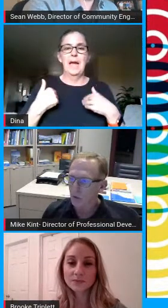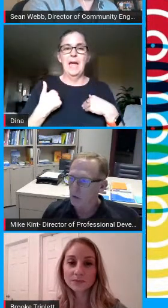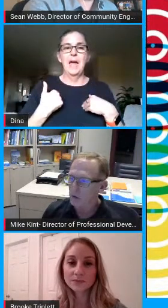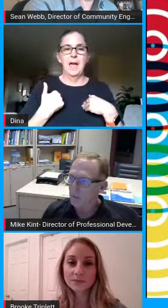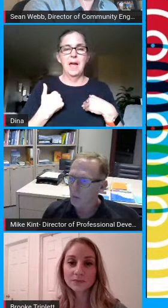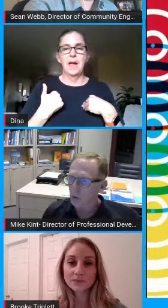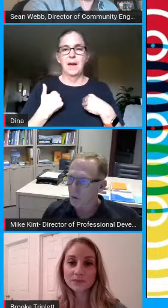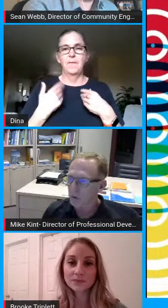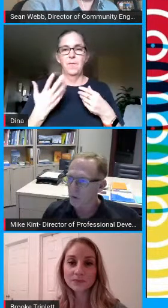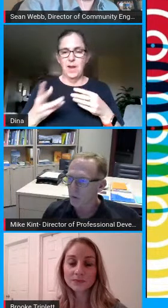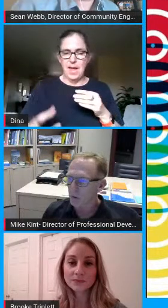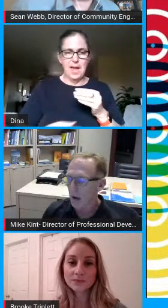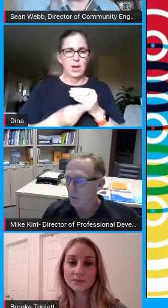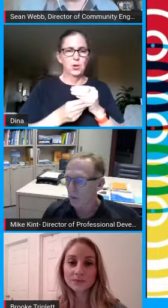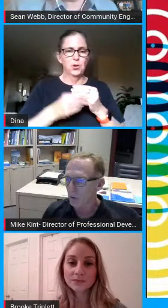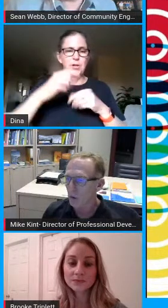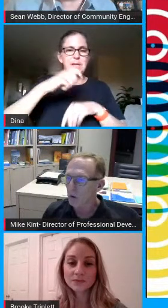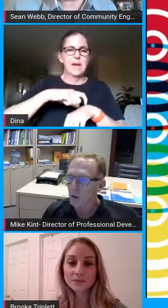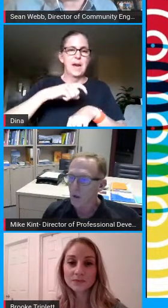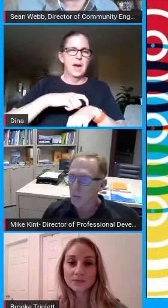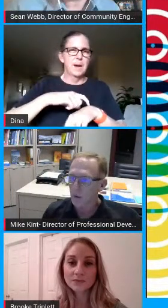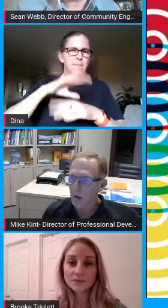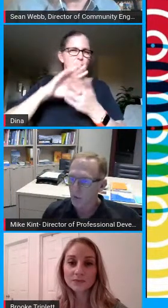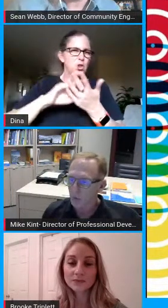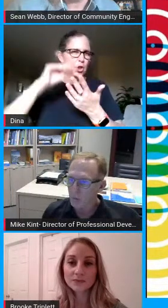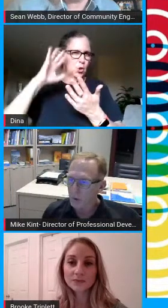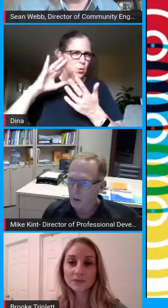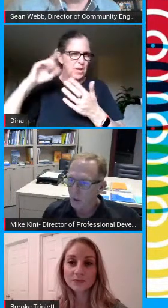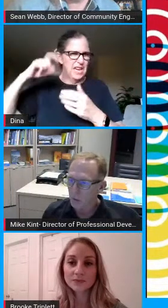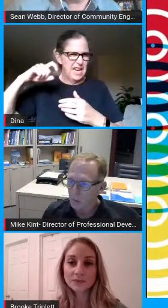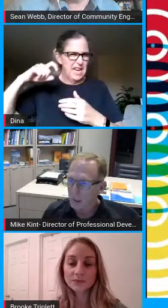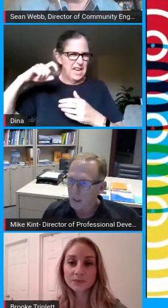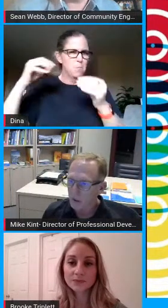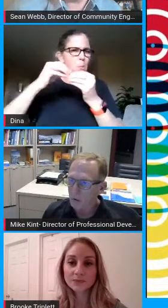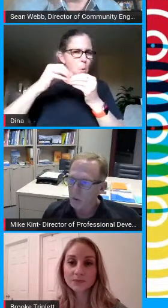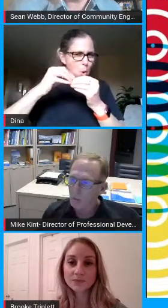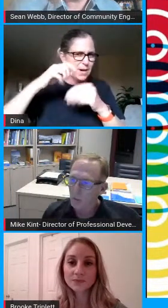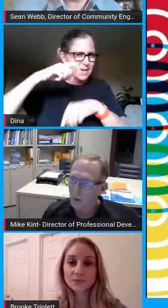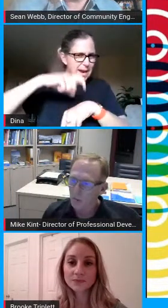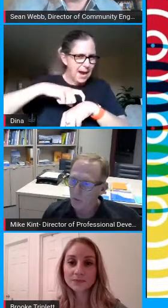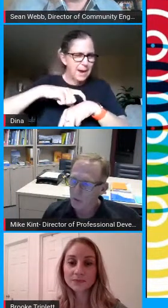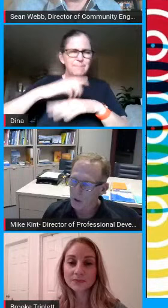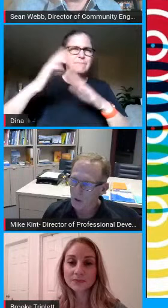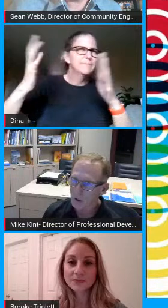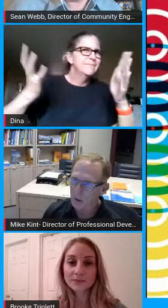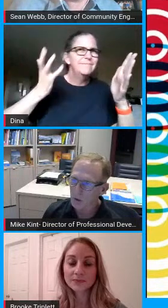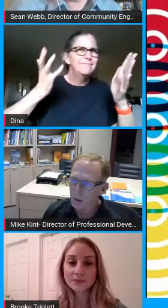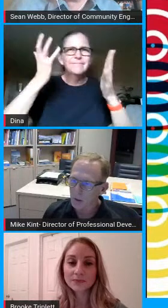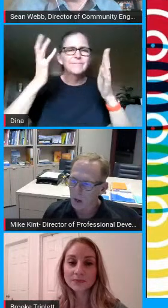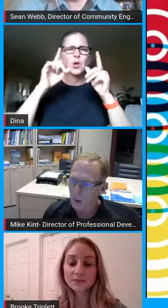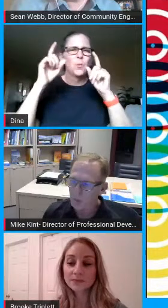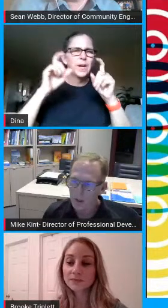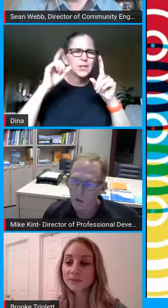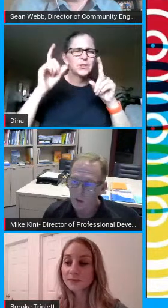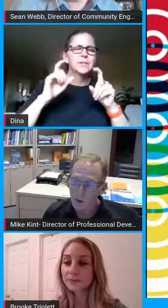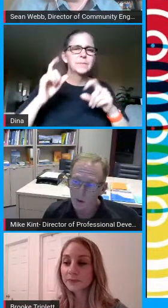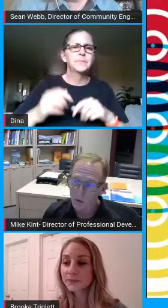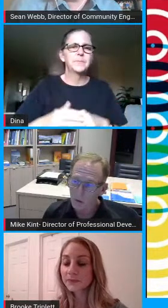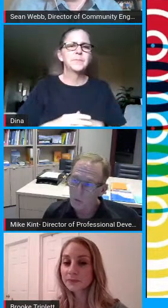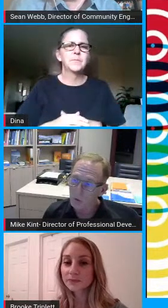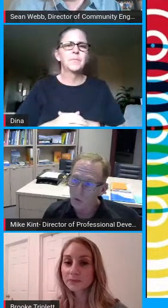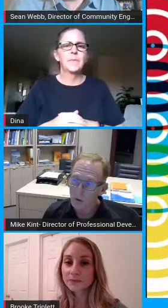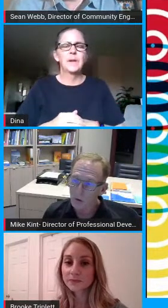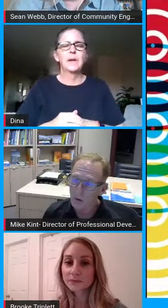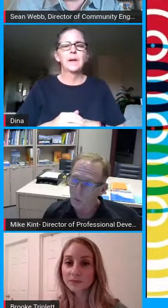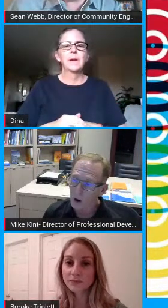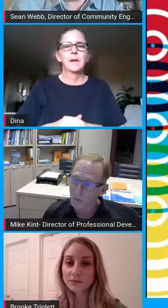time or extra time for students it was after school because that was when you know when we could get to it but we have strategically during the time of asynchronous